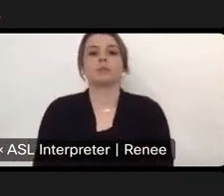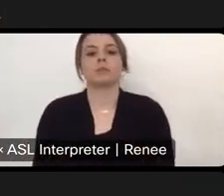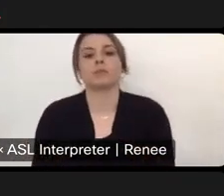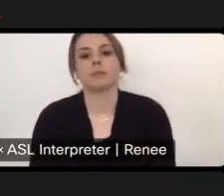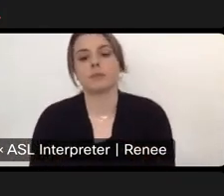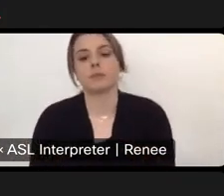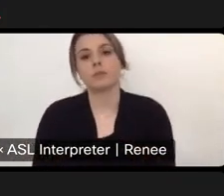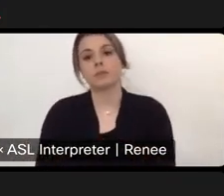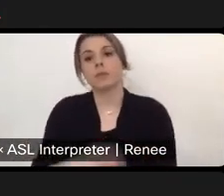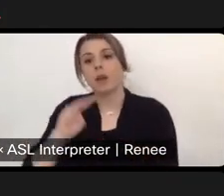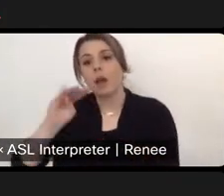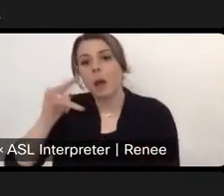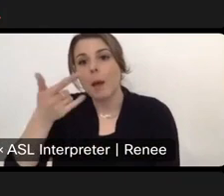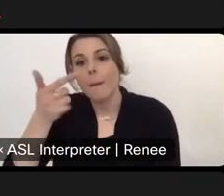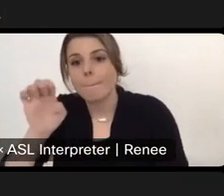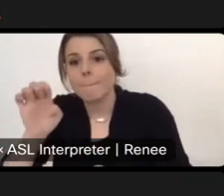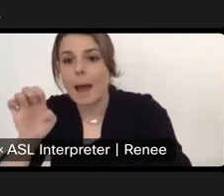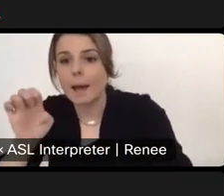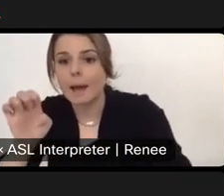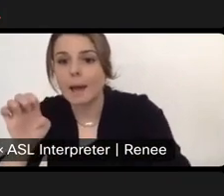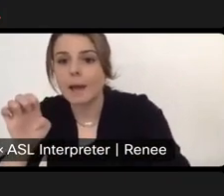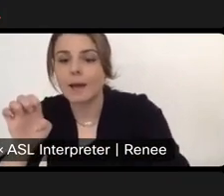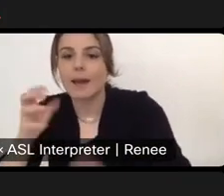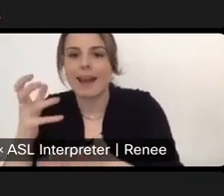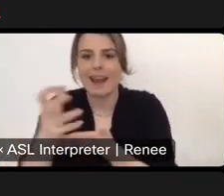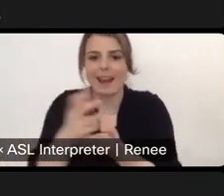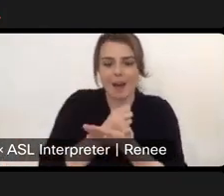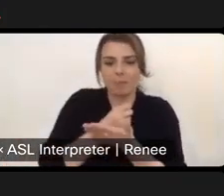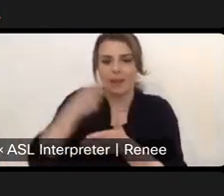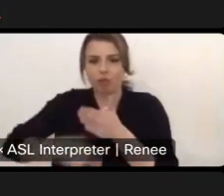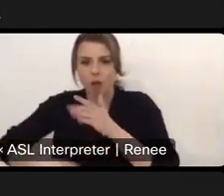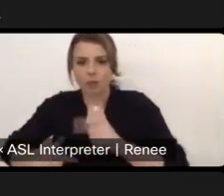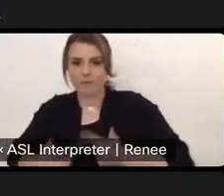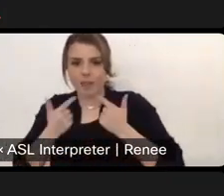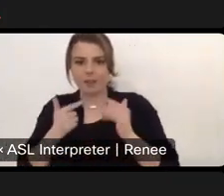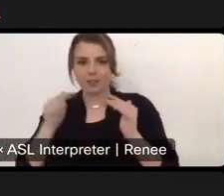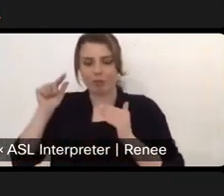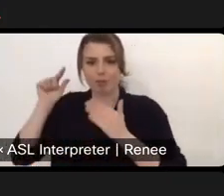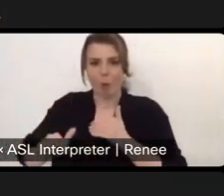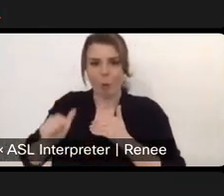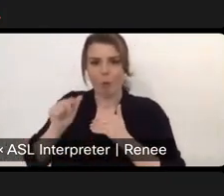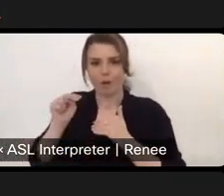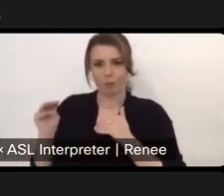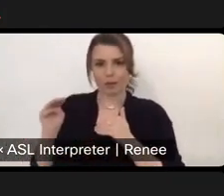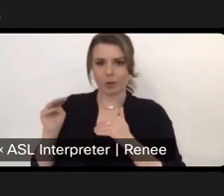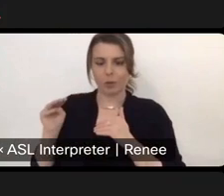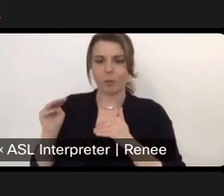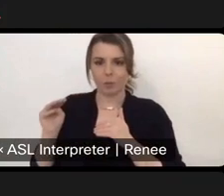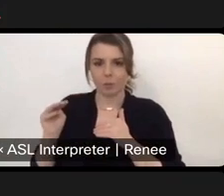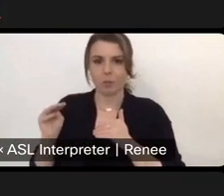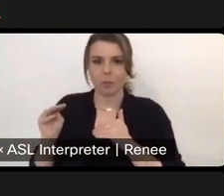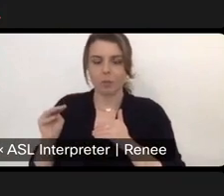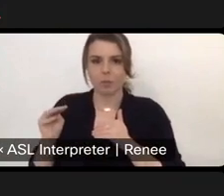Uh, Maggie W says income slash cost of living is lower in New Mexico. Um, that,